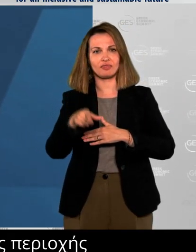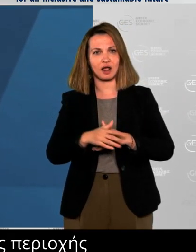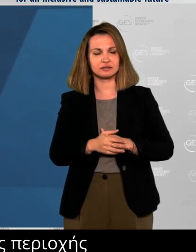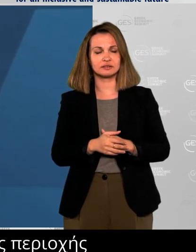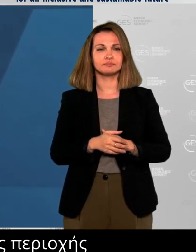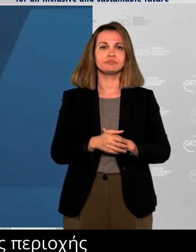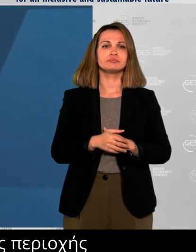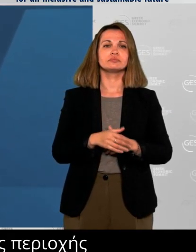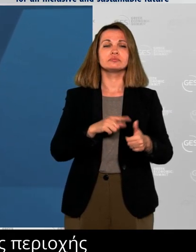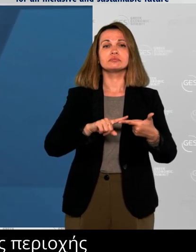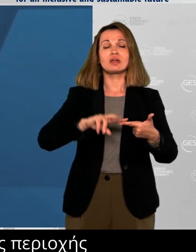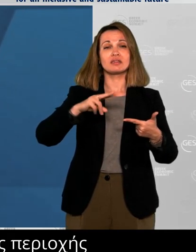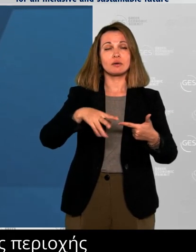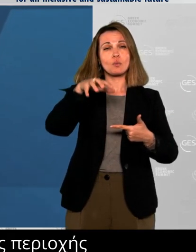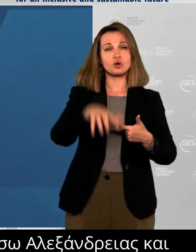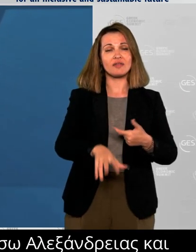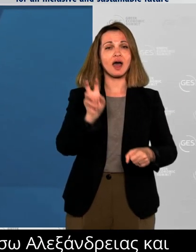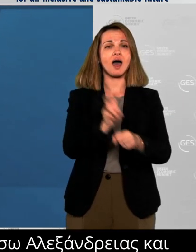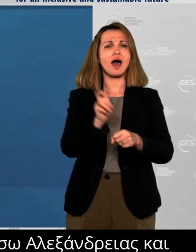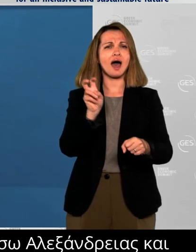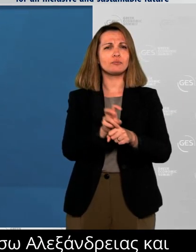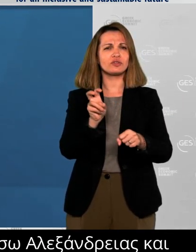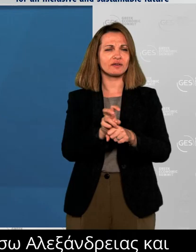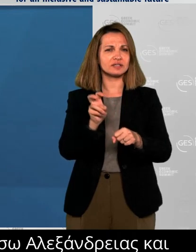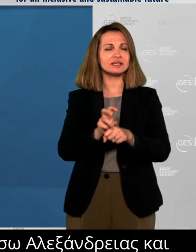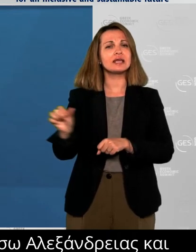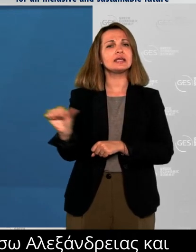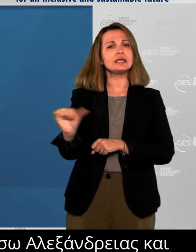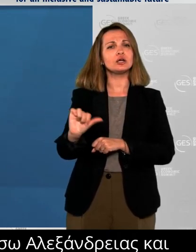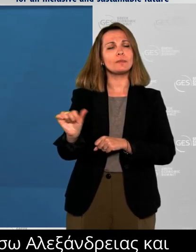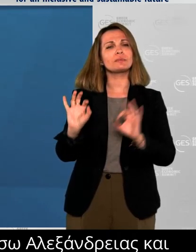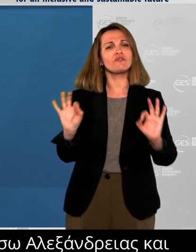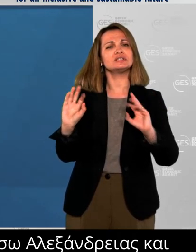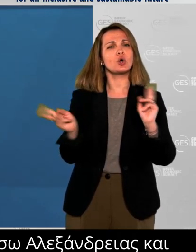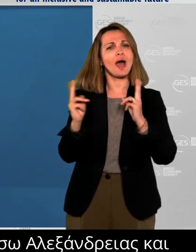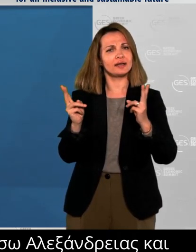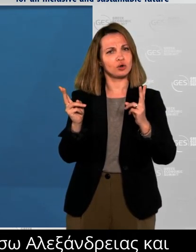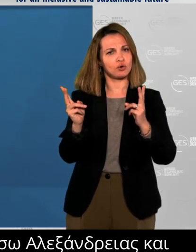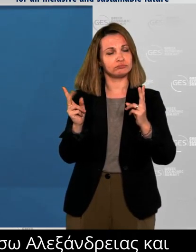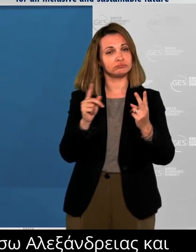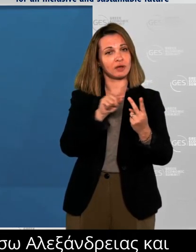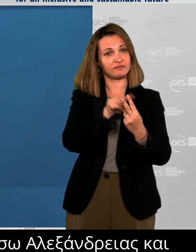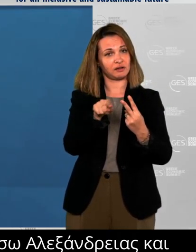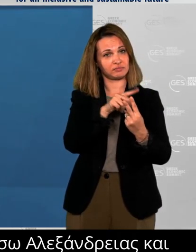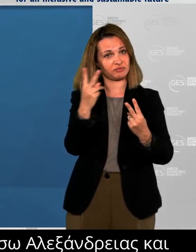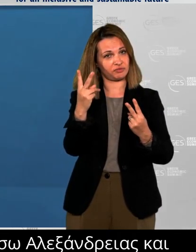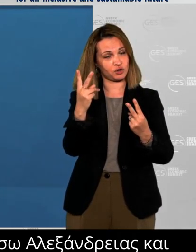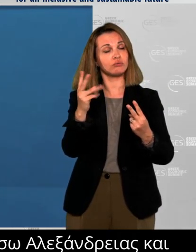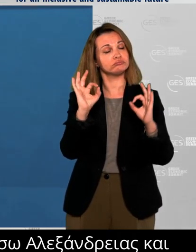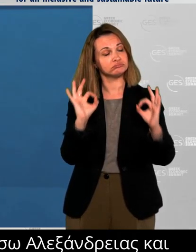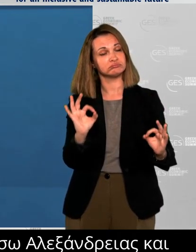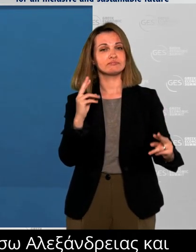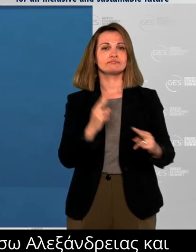which is now U.S. invested through the participation of BlackRock in